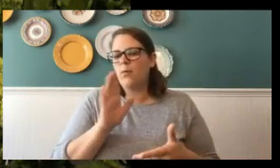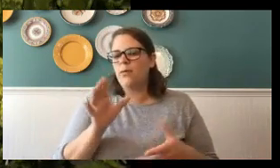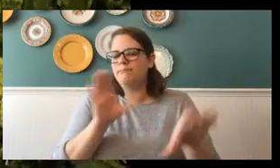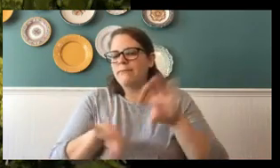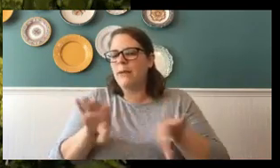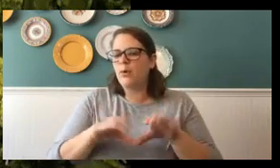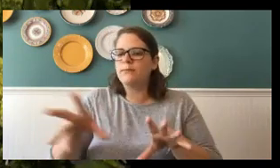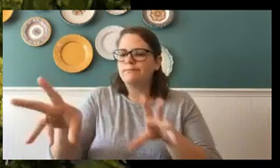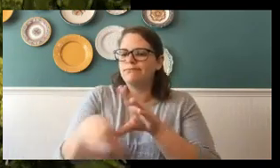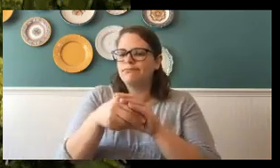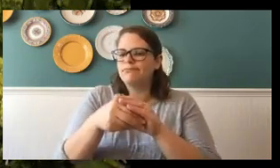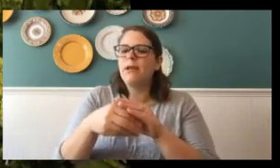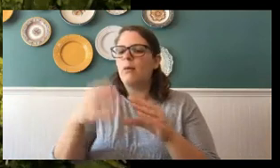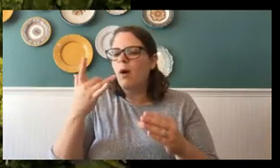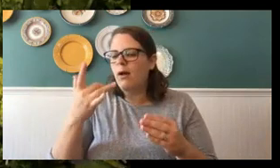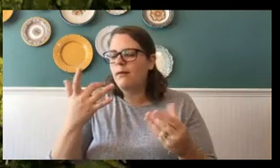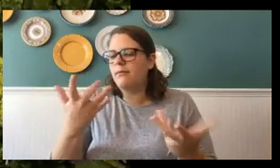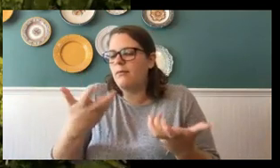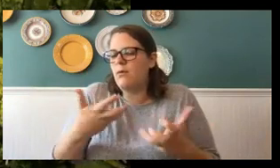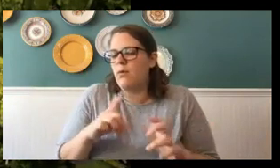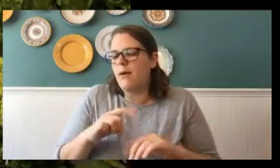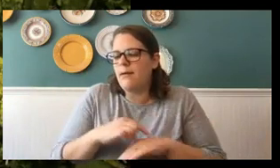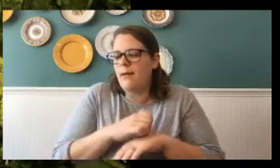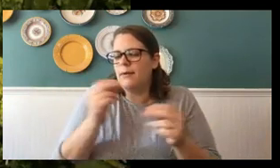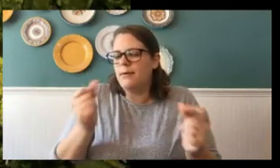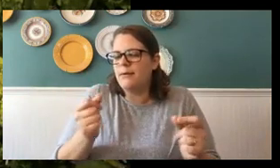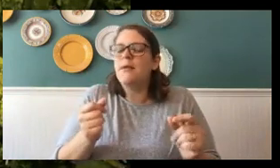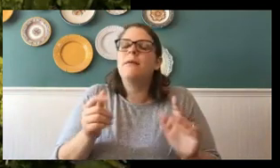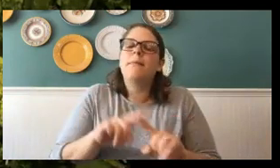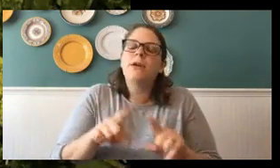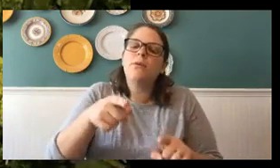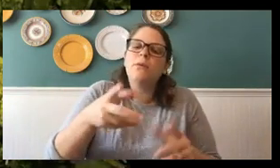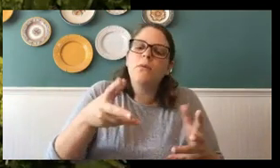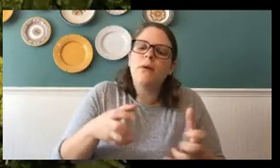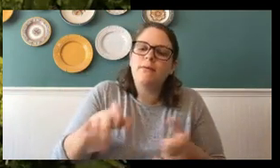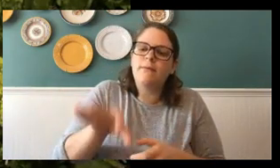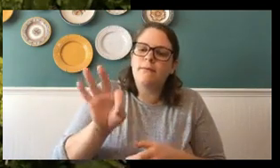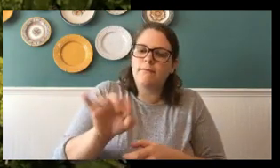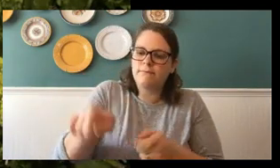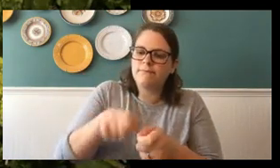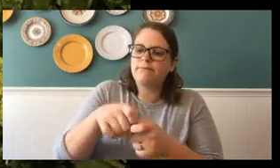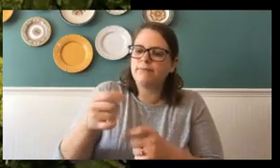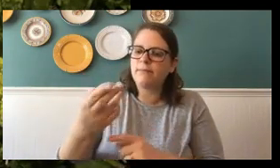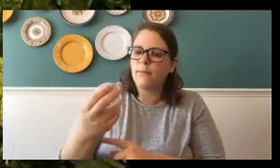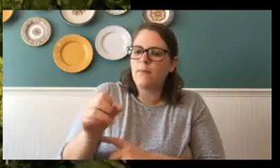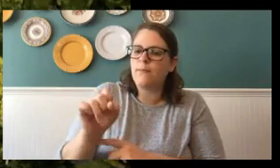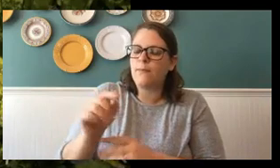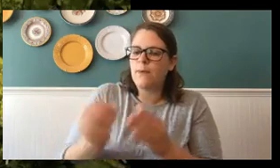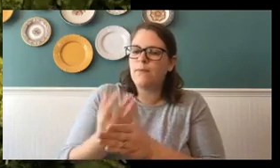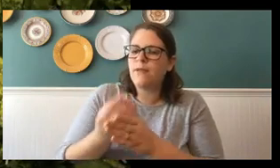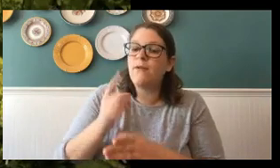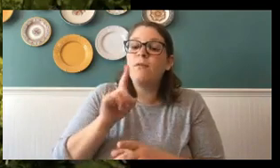you want to make sure that you find your host plants specific to your state or specific to your environment.